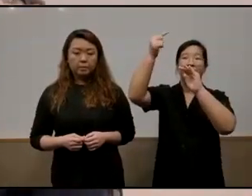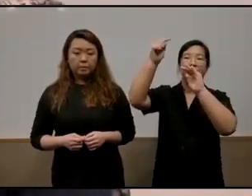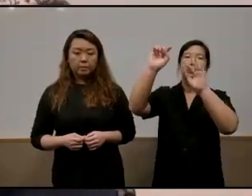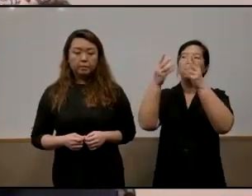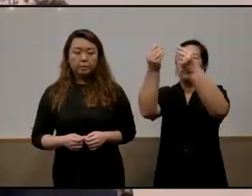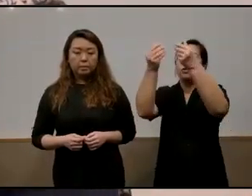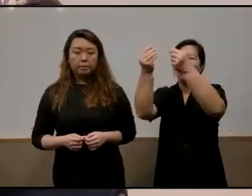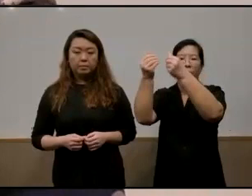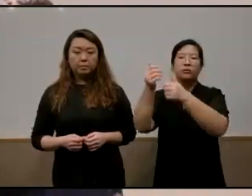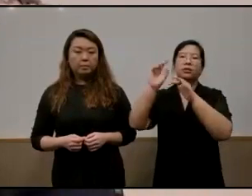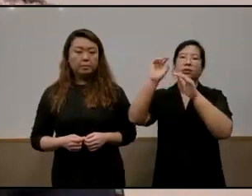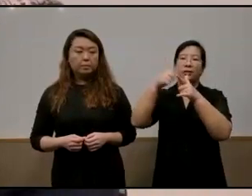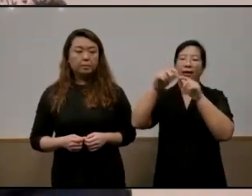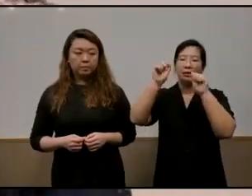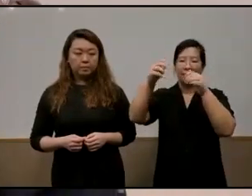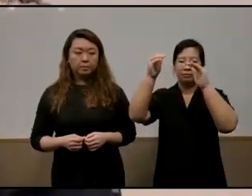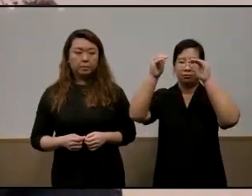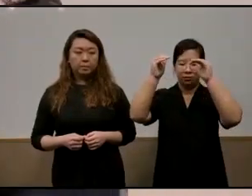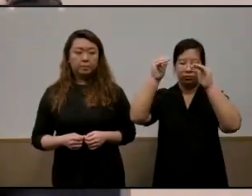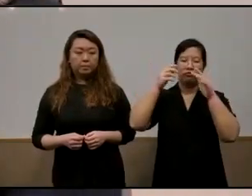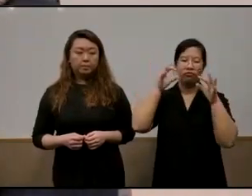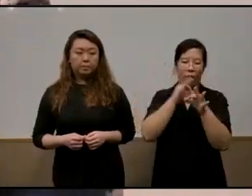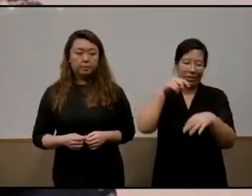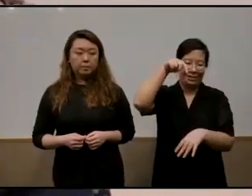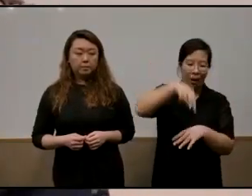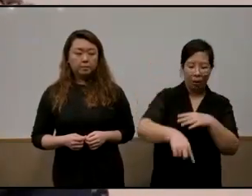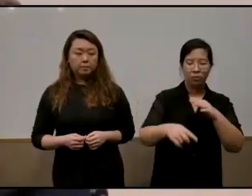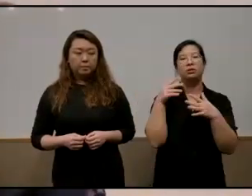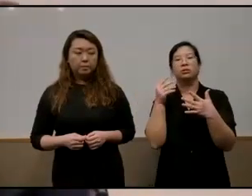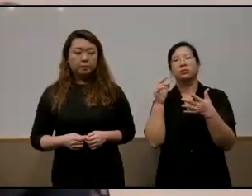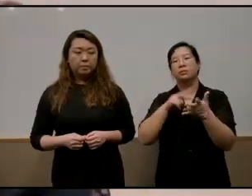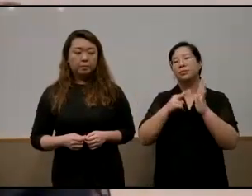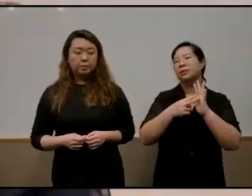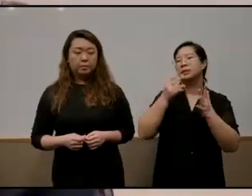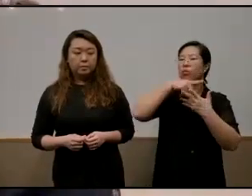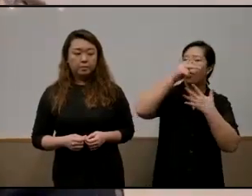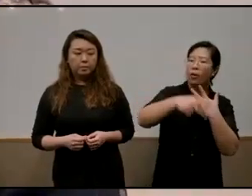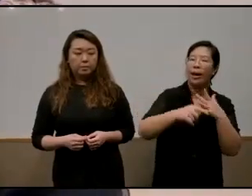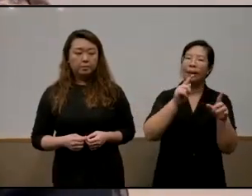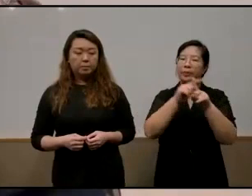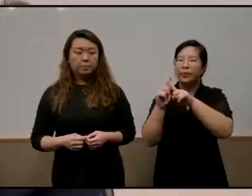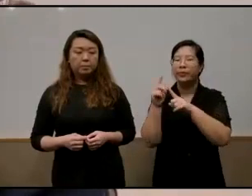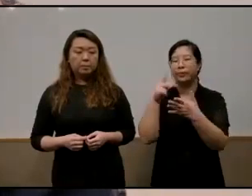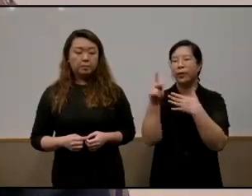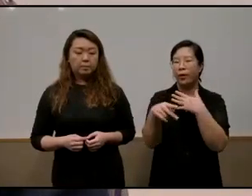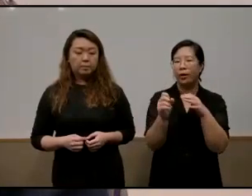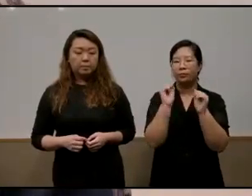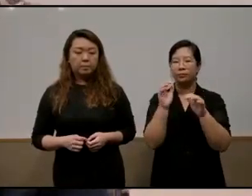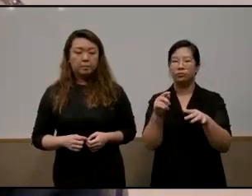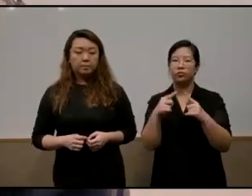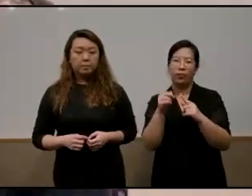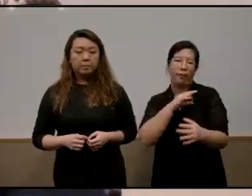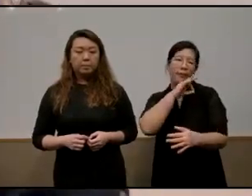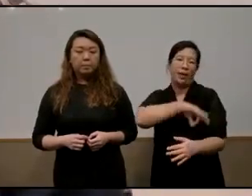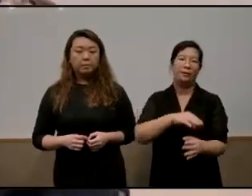mass programs of enrichment project work innovation maker space etc etc can benefit these children